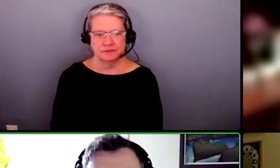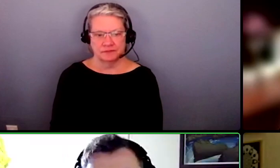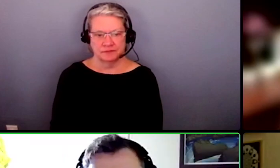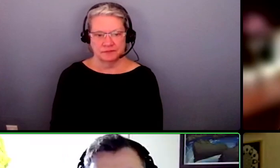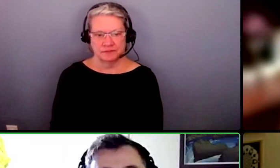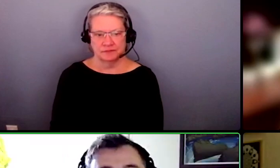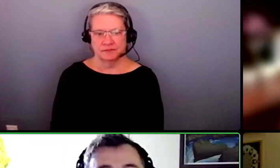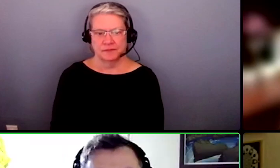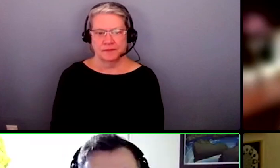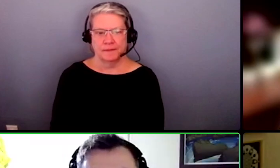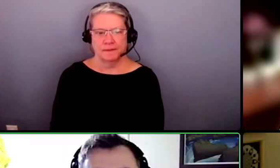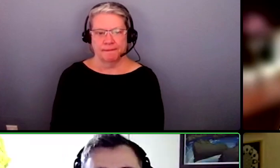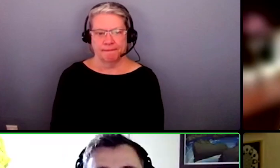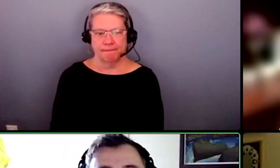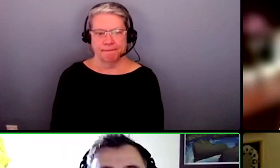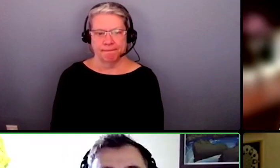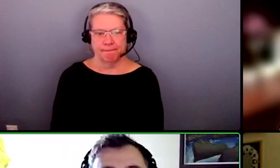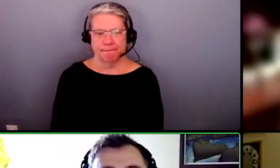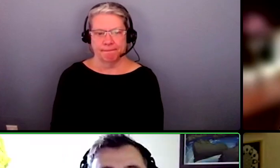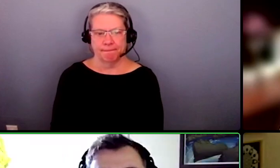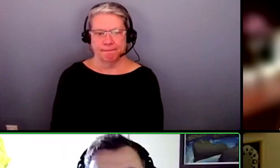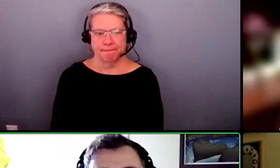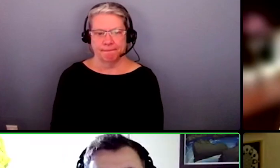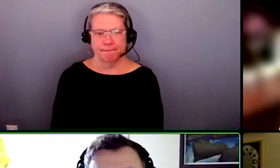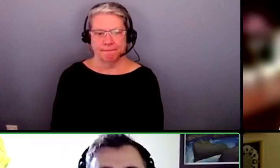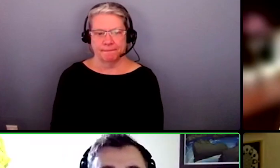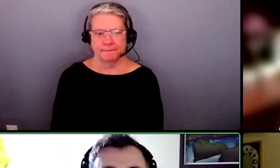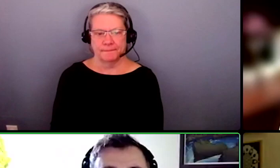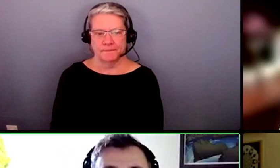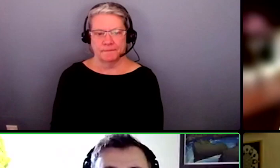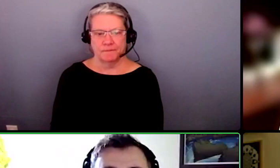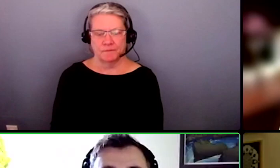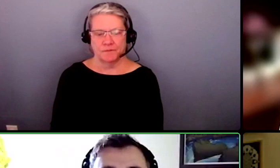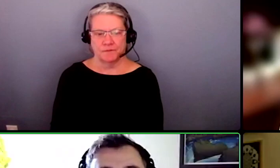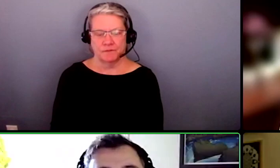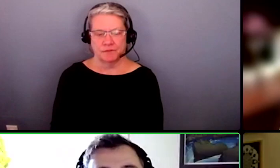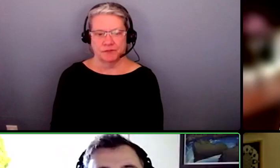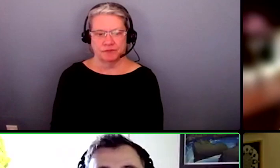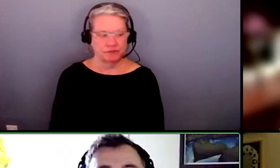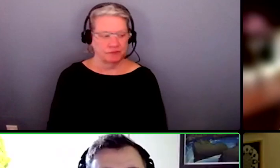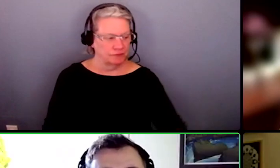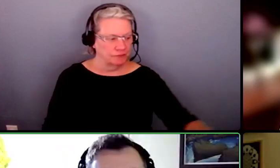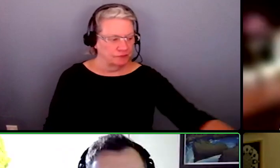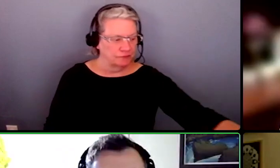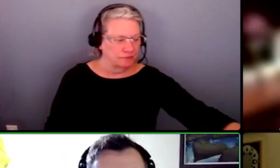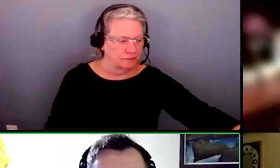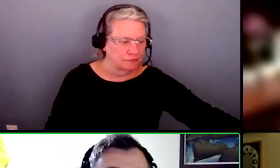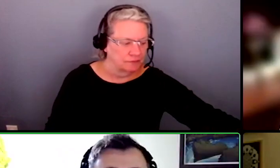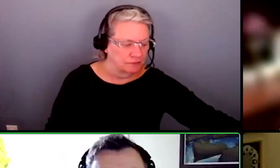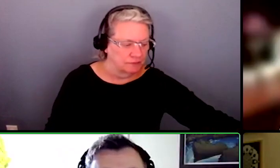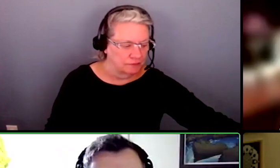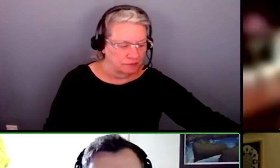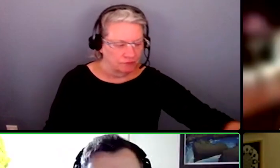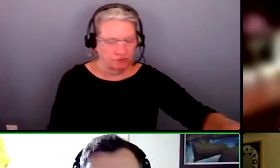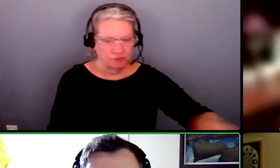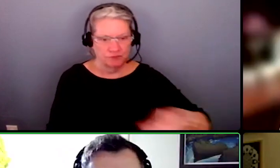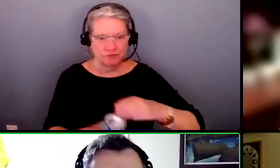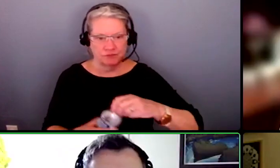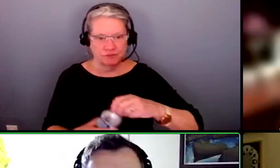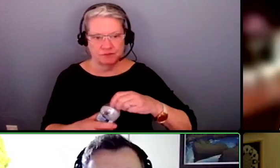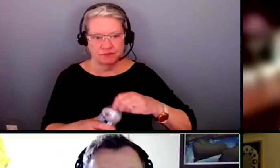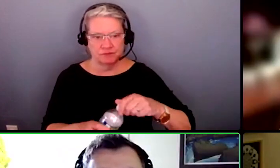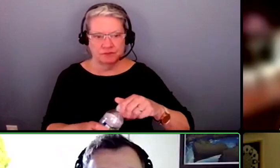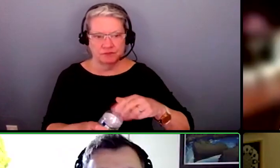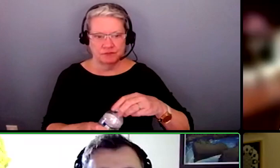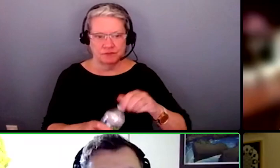worth it to schedule more often to prevent problems from getting worse. And because there may not be the best care routine that